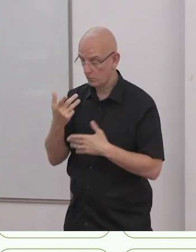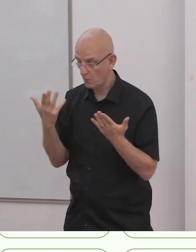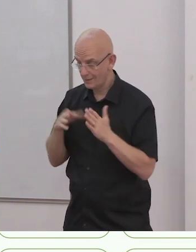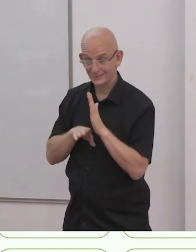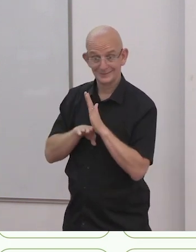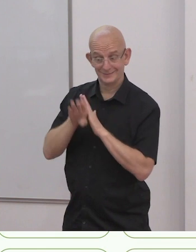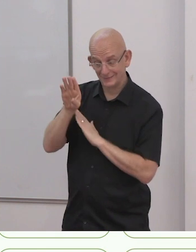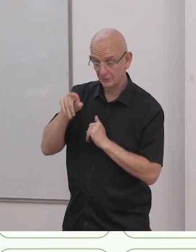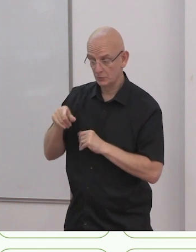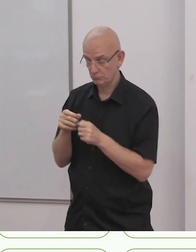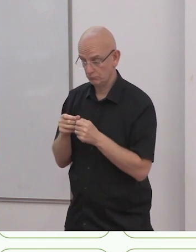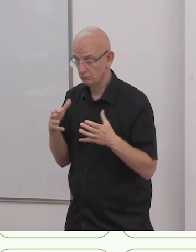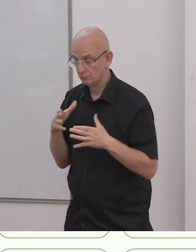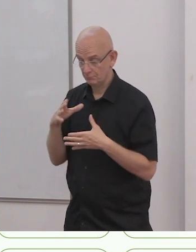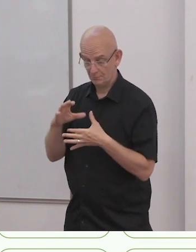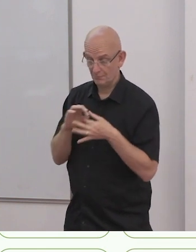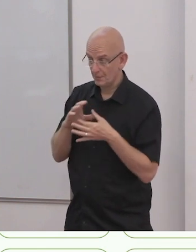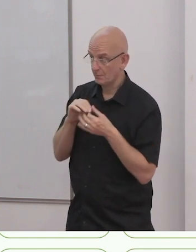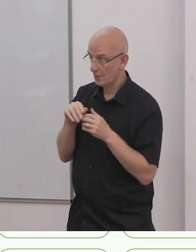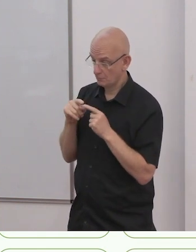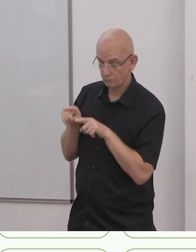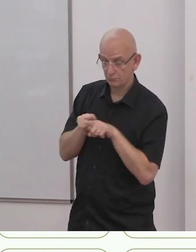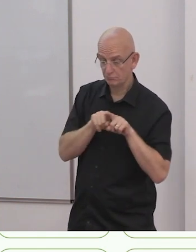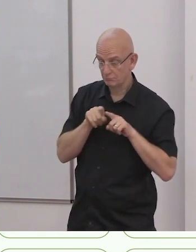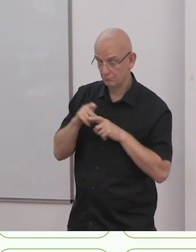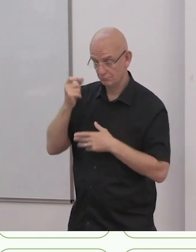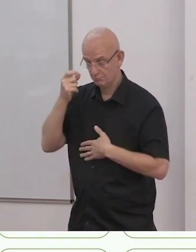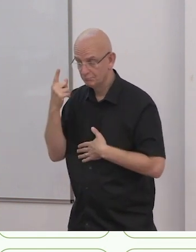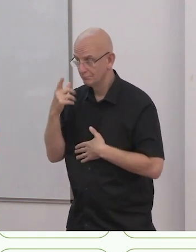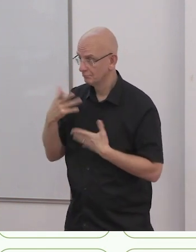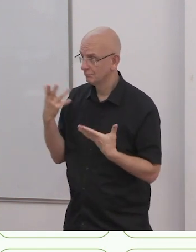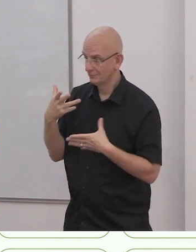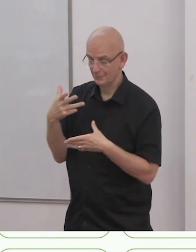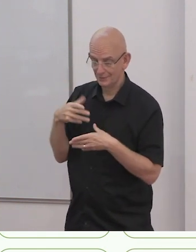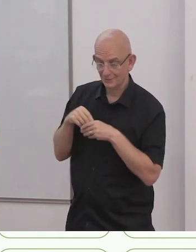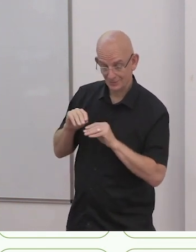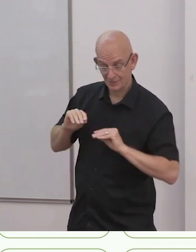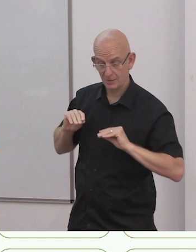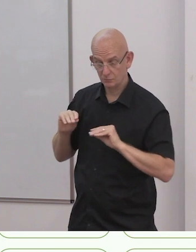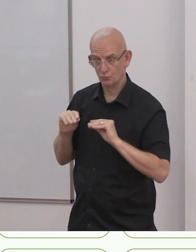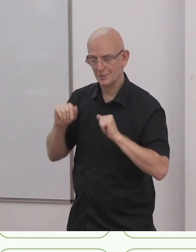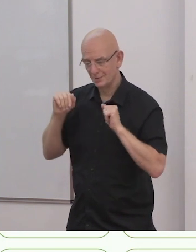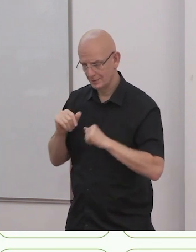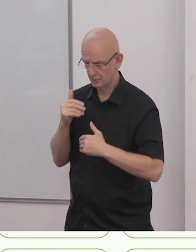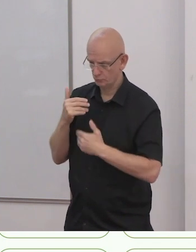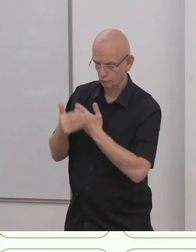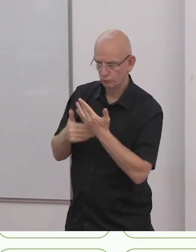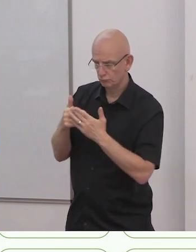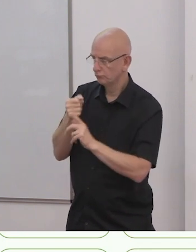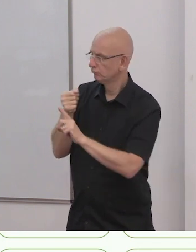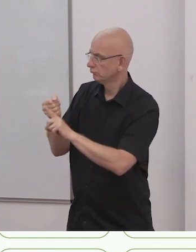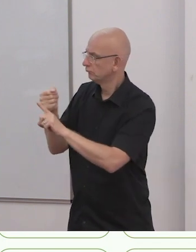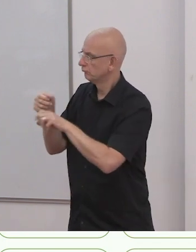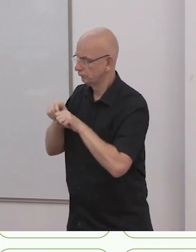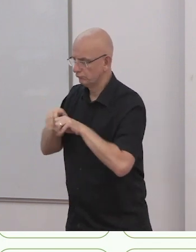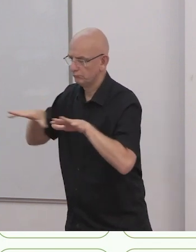So one of the initial outputs of this goal has been to work on a draft position paper and